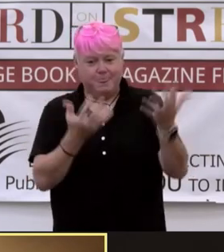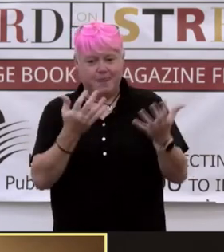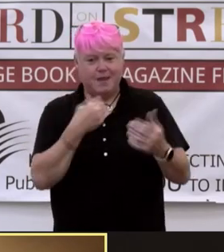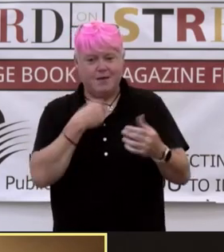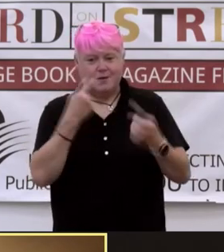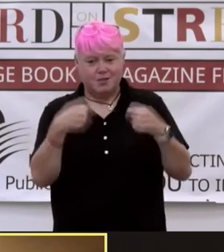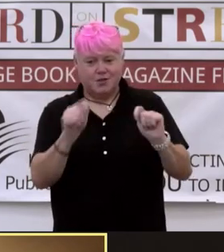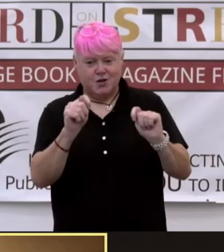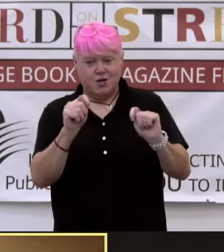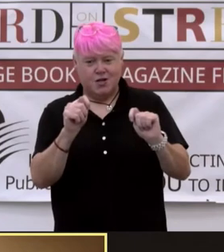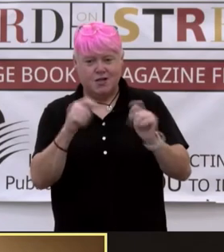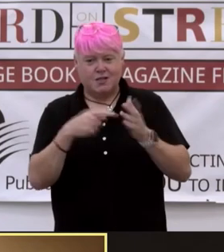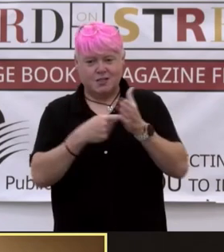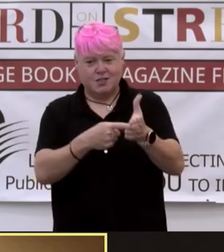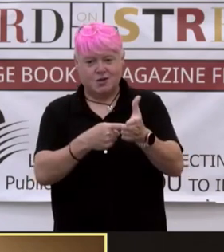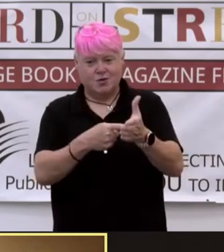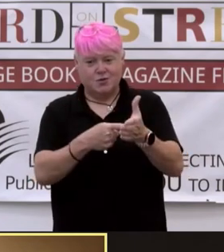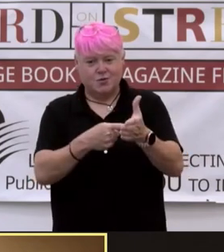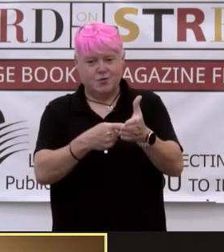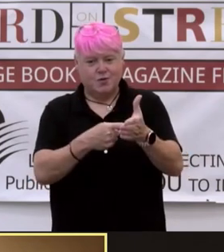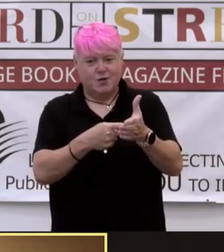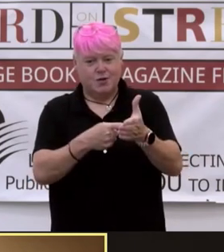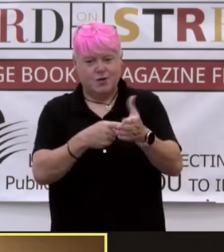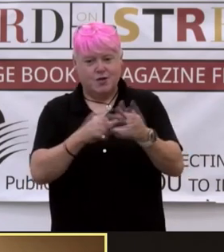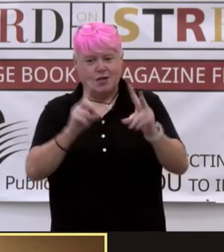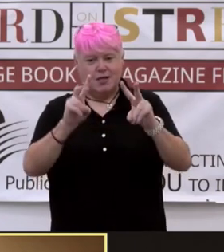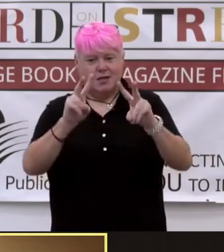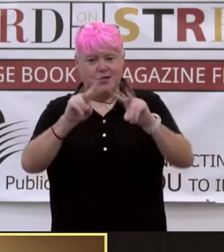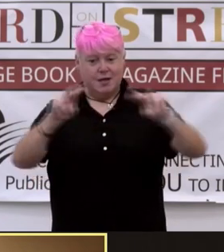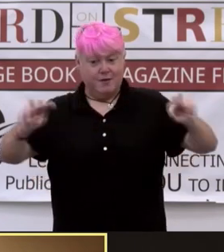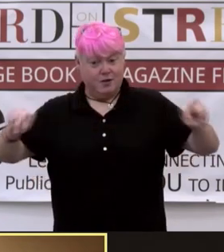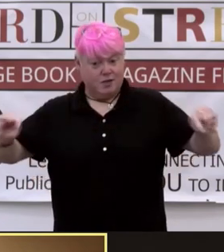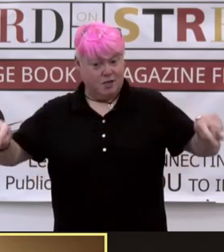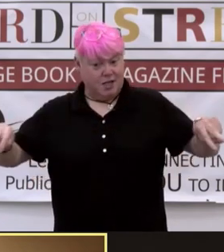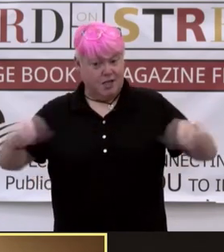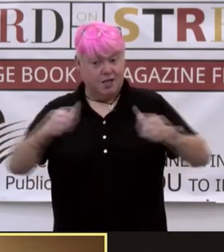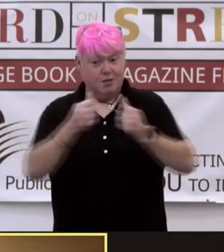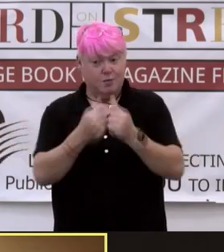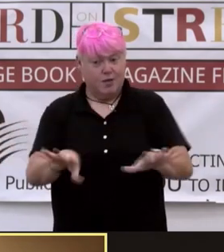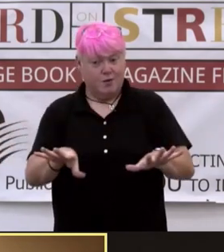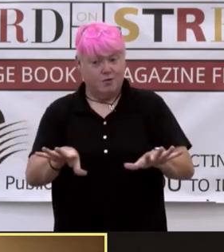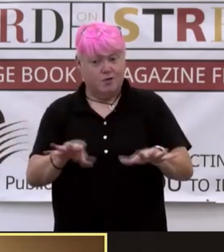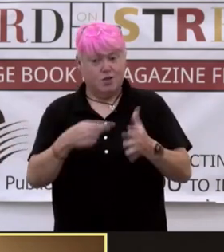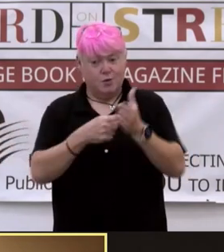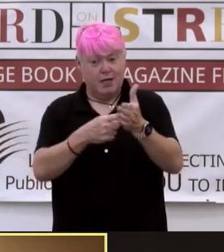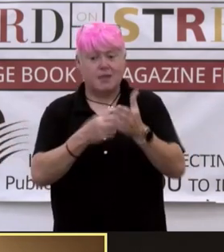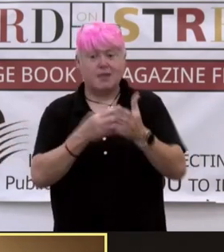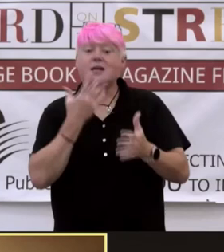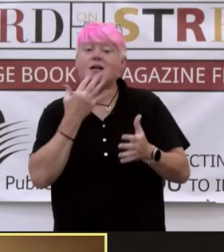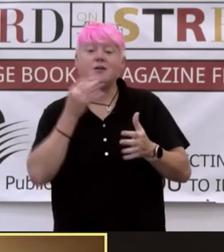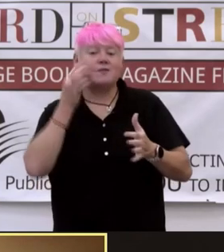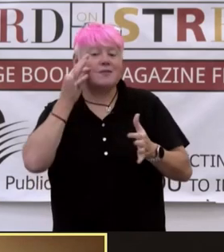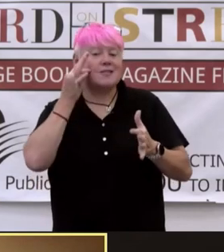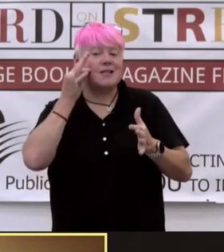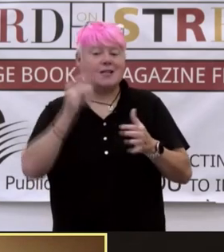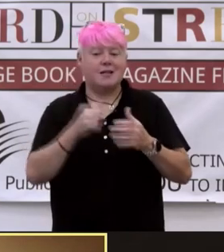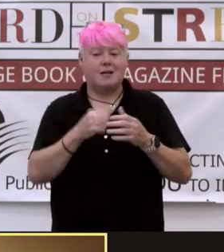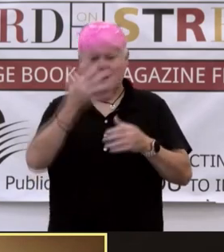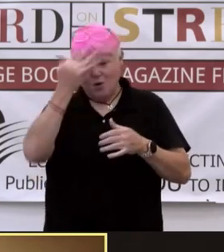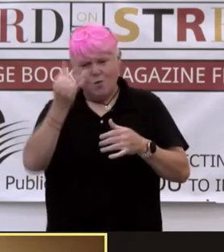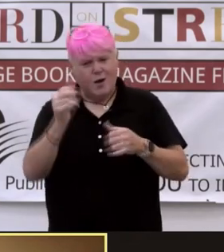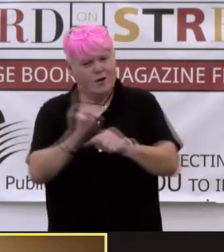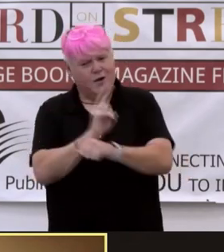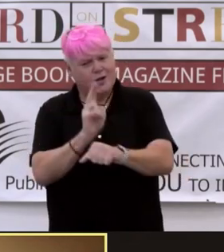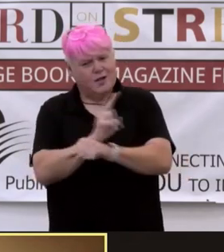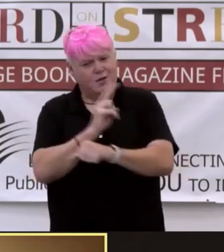to showcase diversity without actually, you know, talking about this color of the skin and whatnot. And I was like, why don't I just use